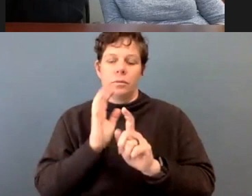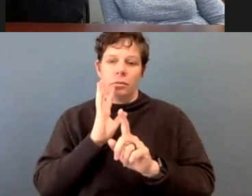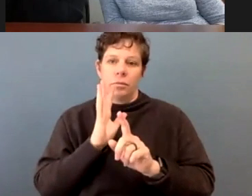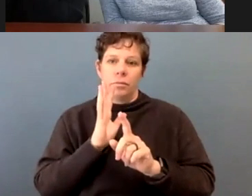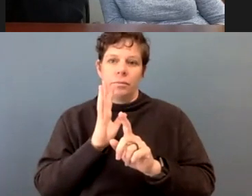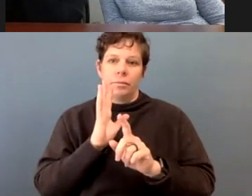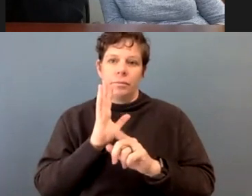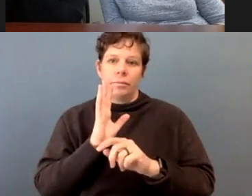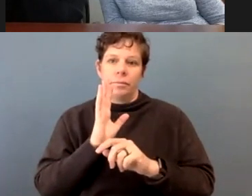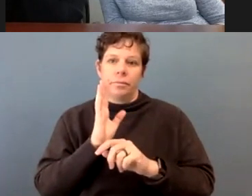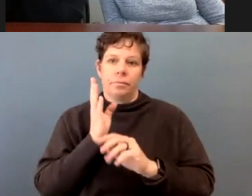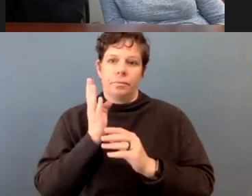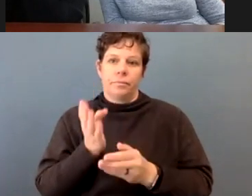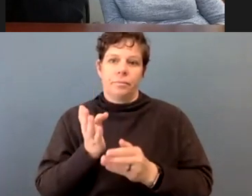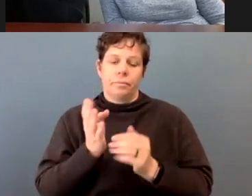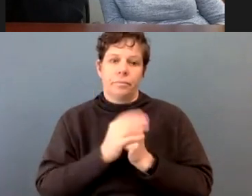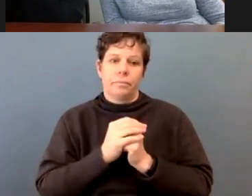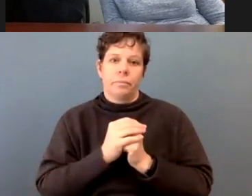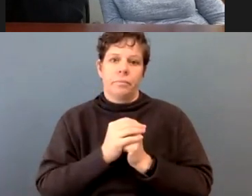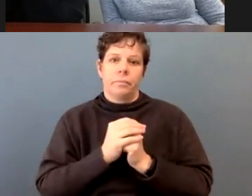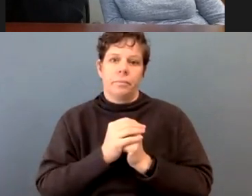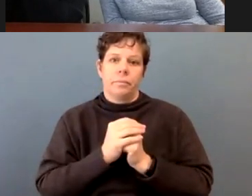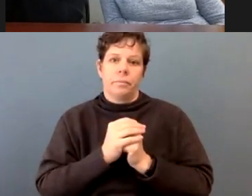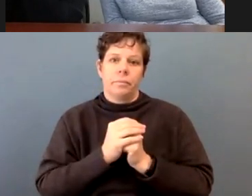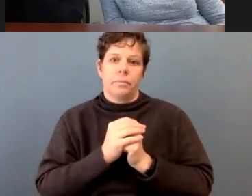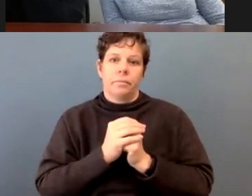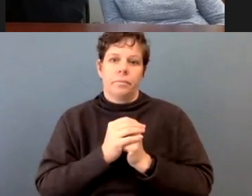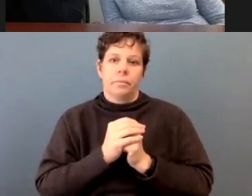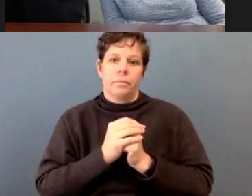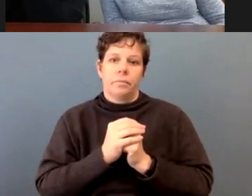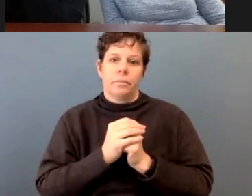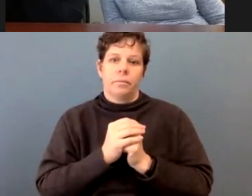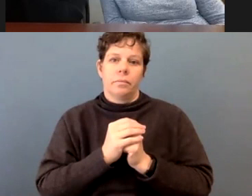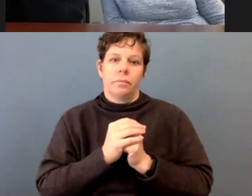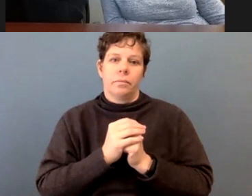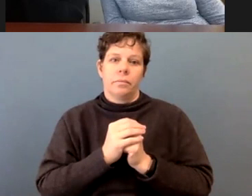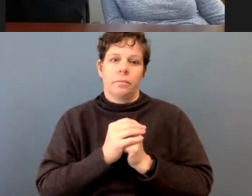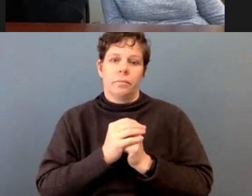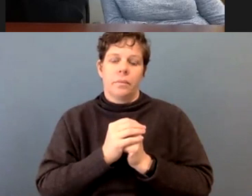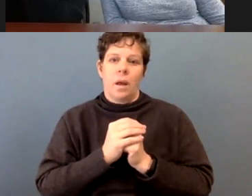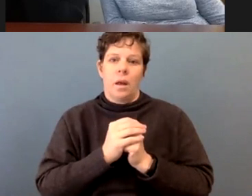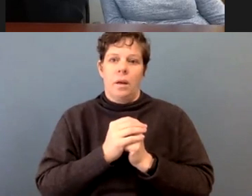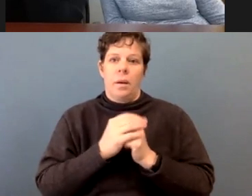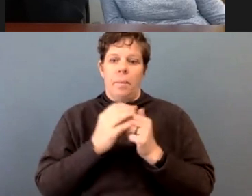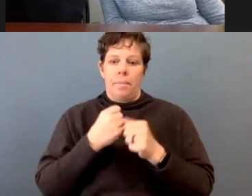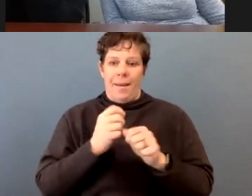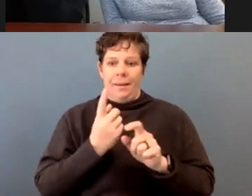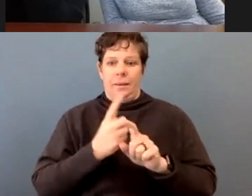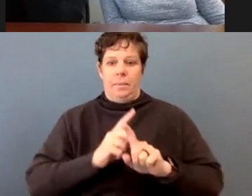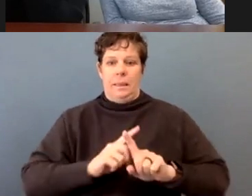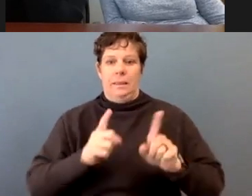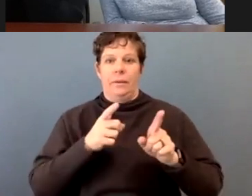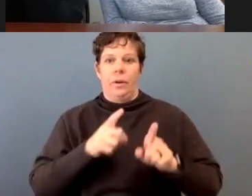indigenous crisis. And